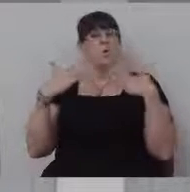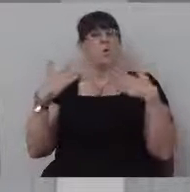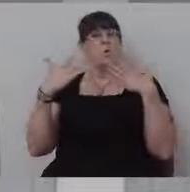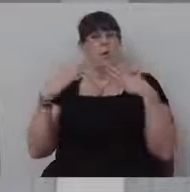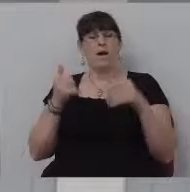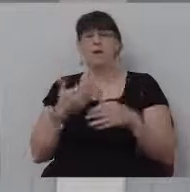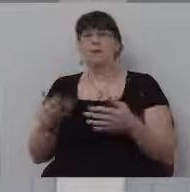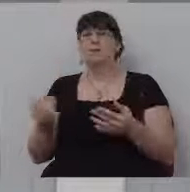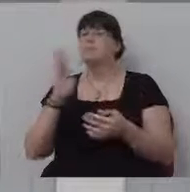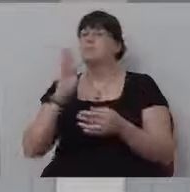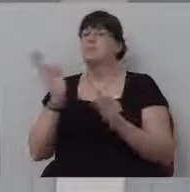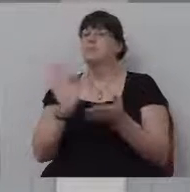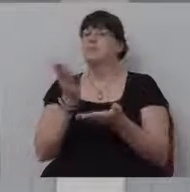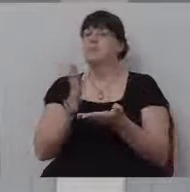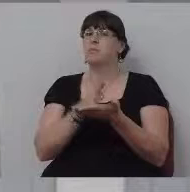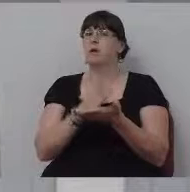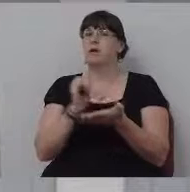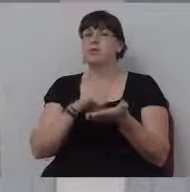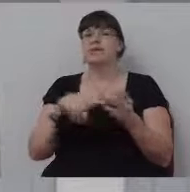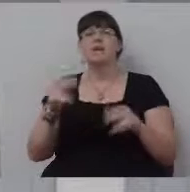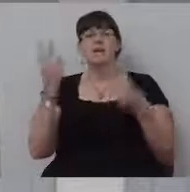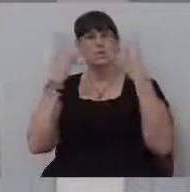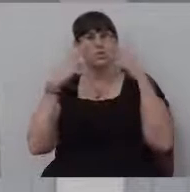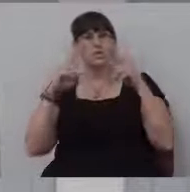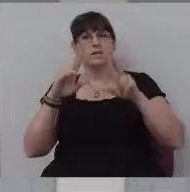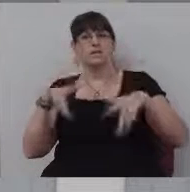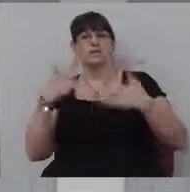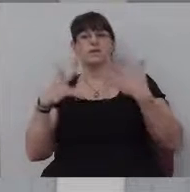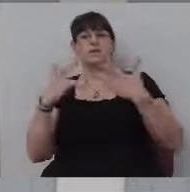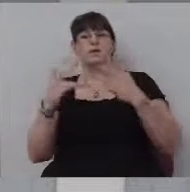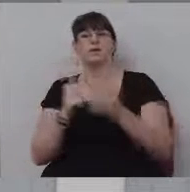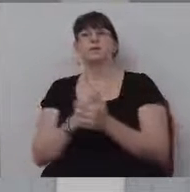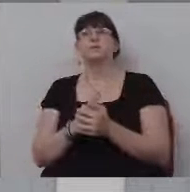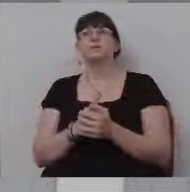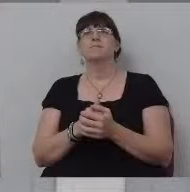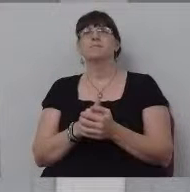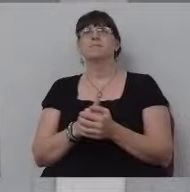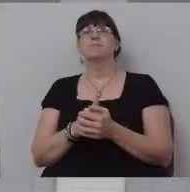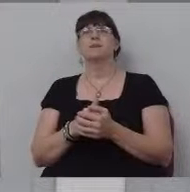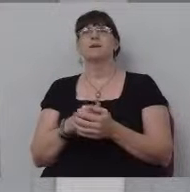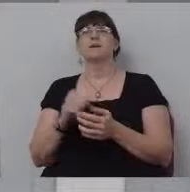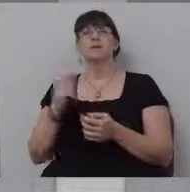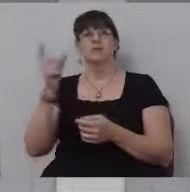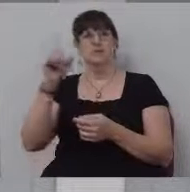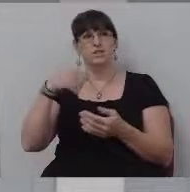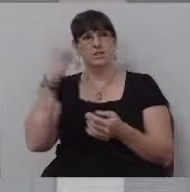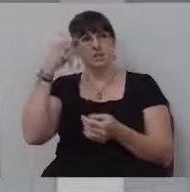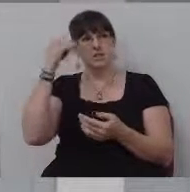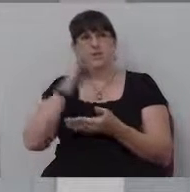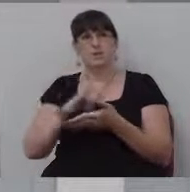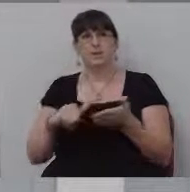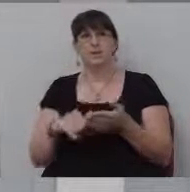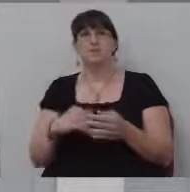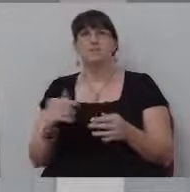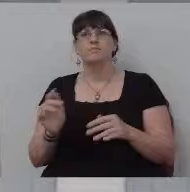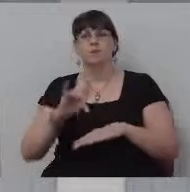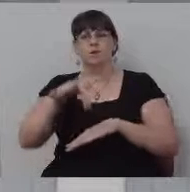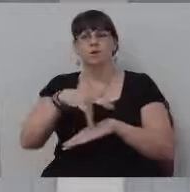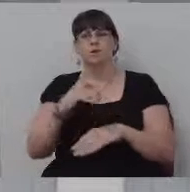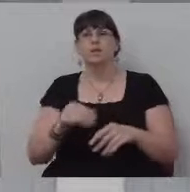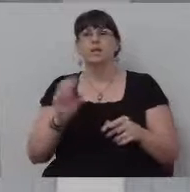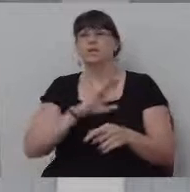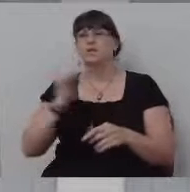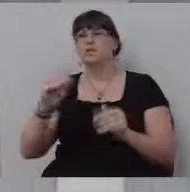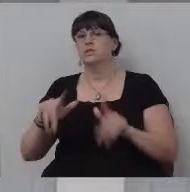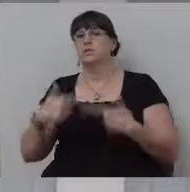to have been involved in to see and to experience and to be a part of that. uh, you know, I'm just thinking about that when, um, early on in the